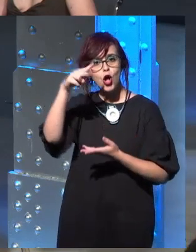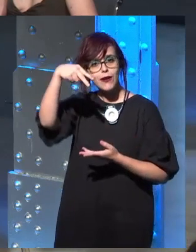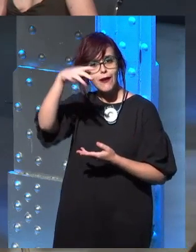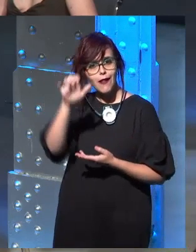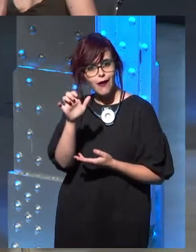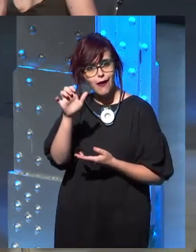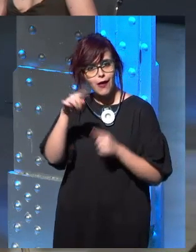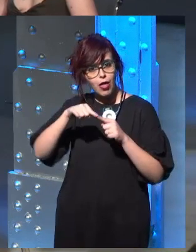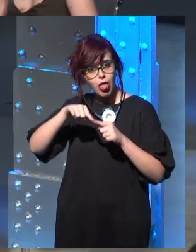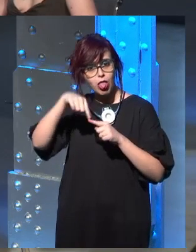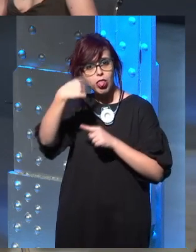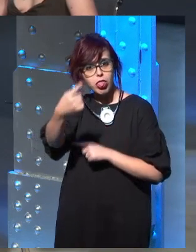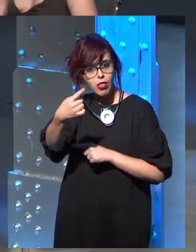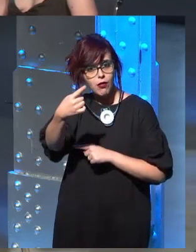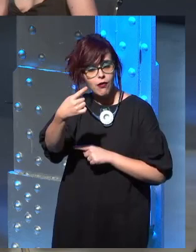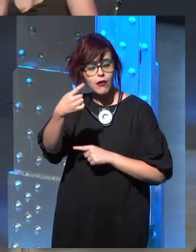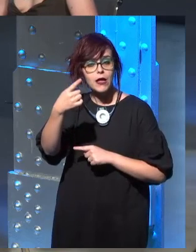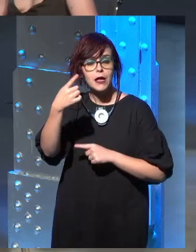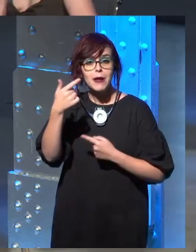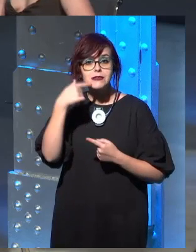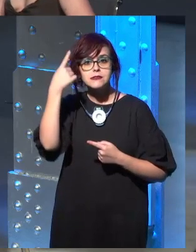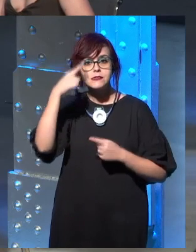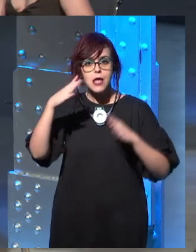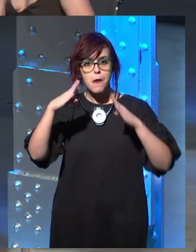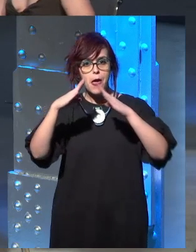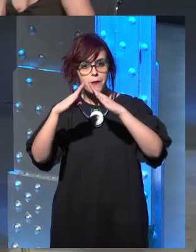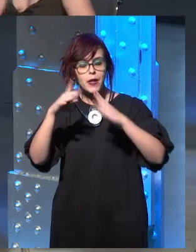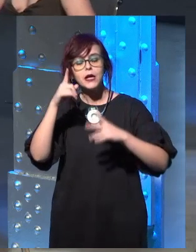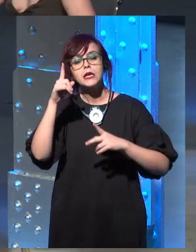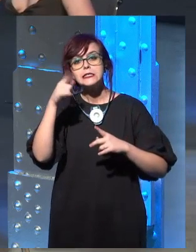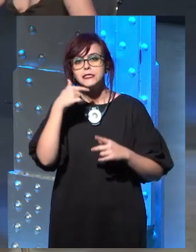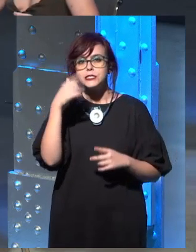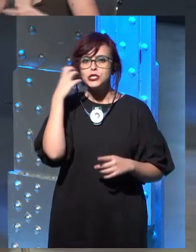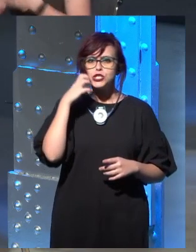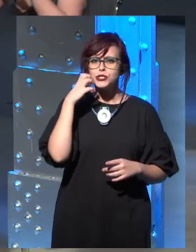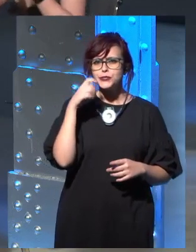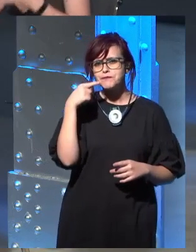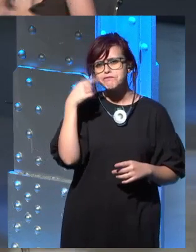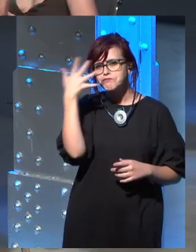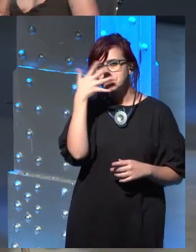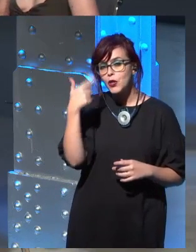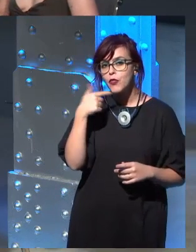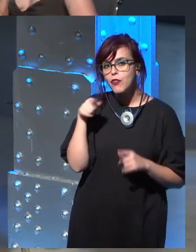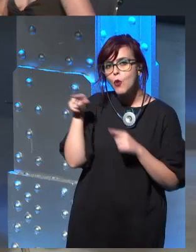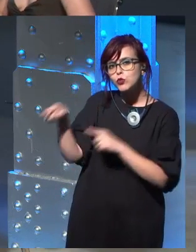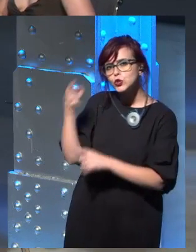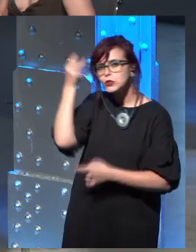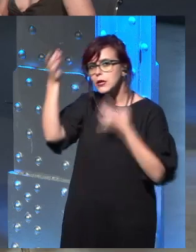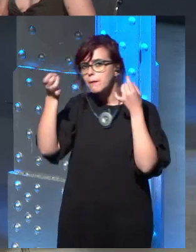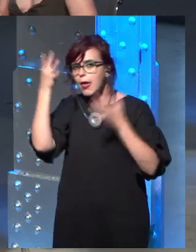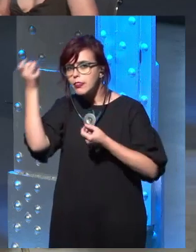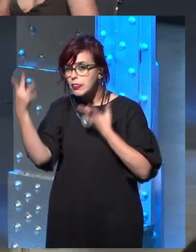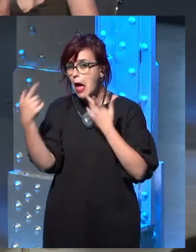um, when George saw that, he actually asked, hmm, did I write that, or did you sort of mostly summarize what was there? Because I have